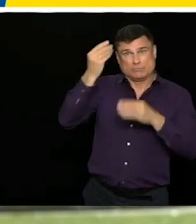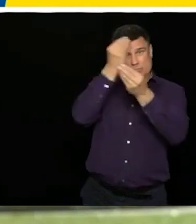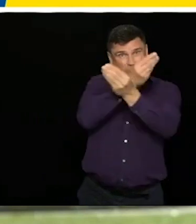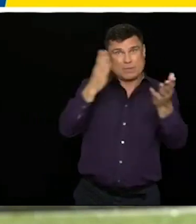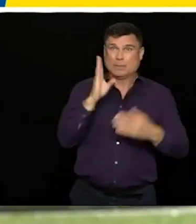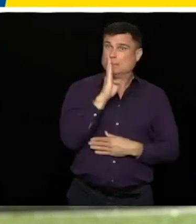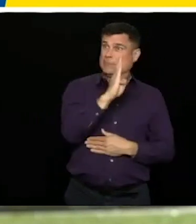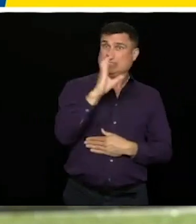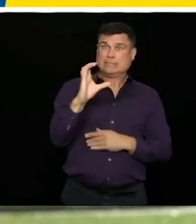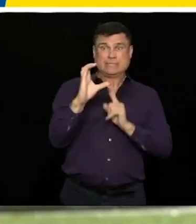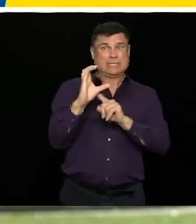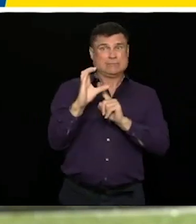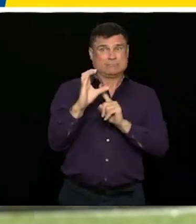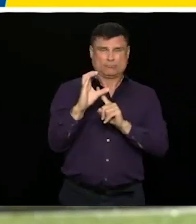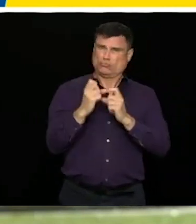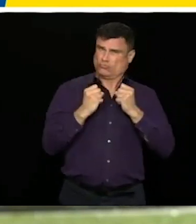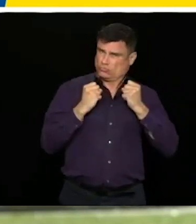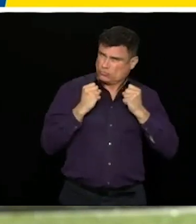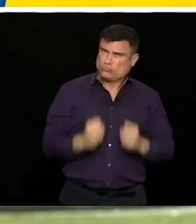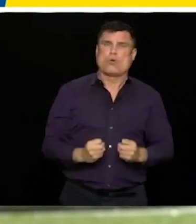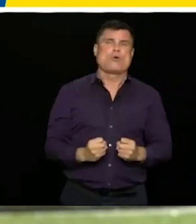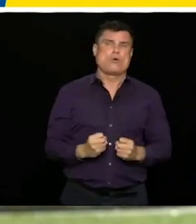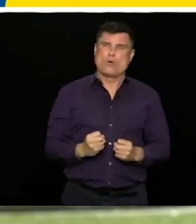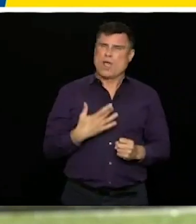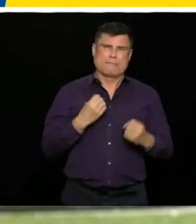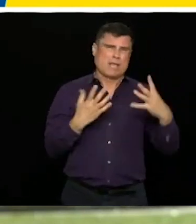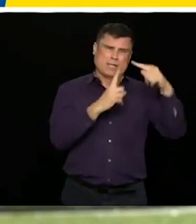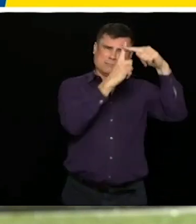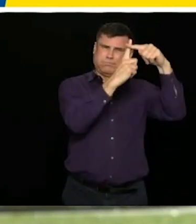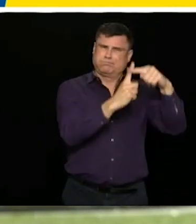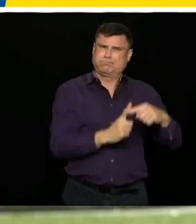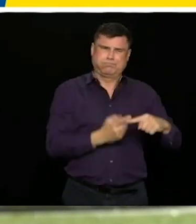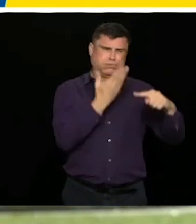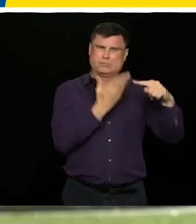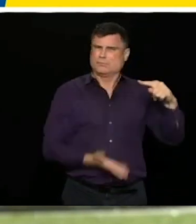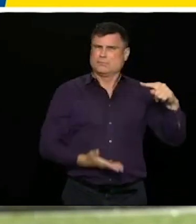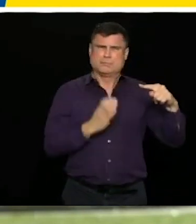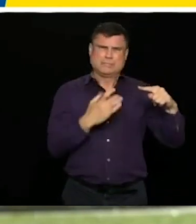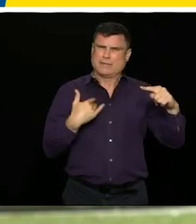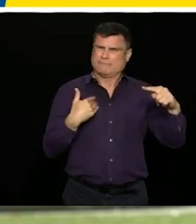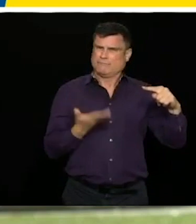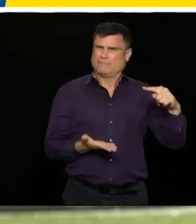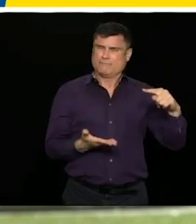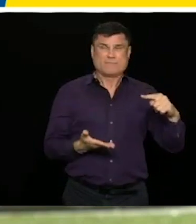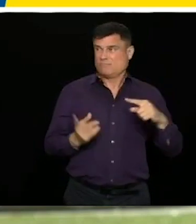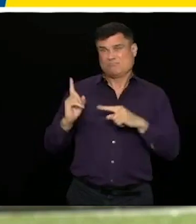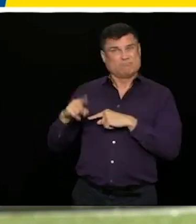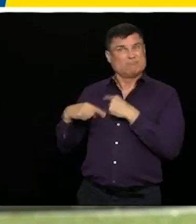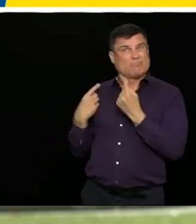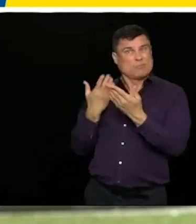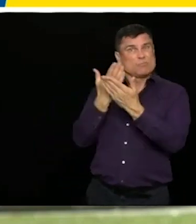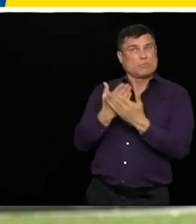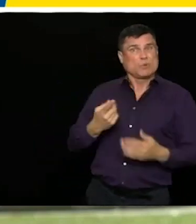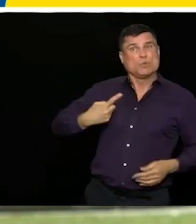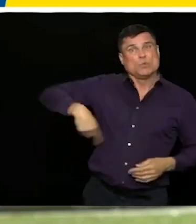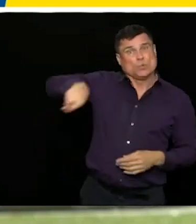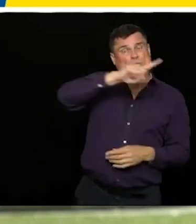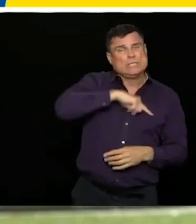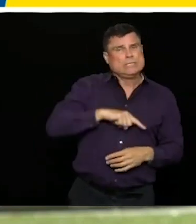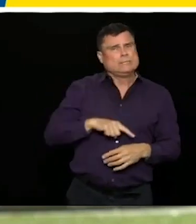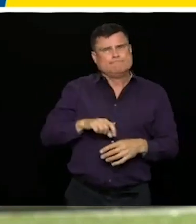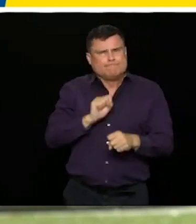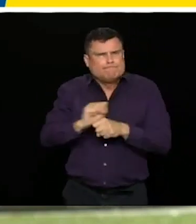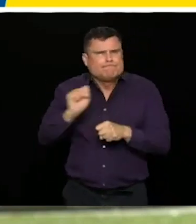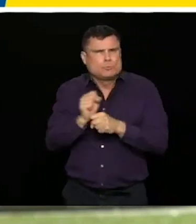COVID together. We did it together. Government, the public, businesses, labour, First Nations, all together. We were